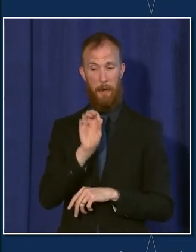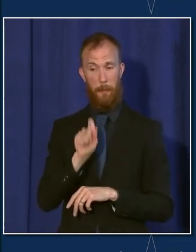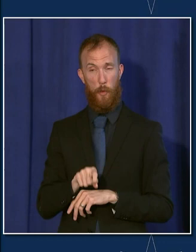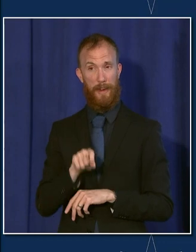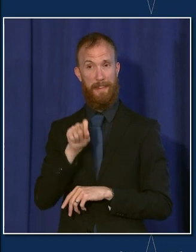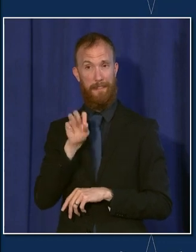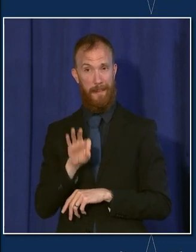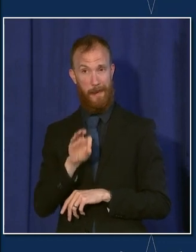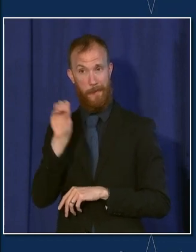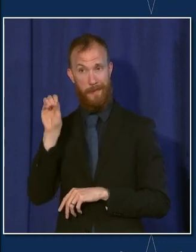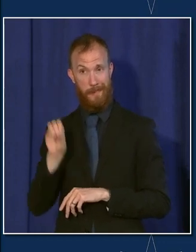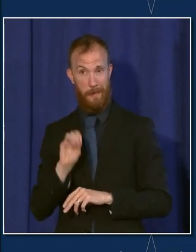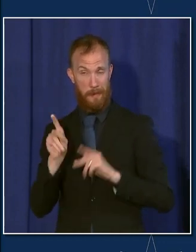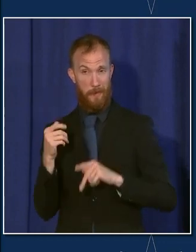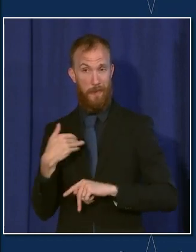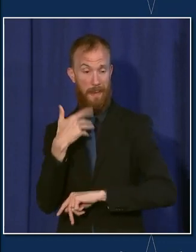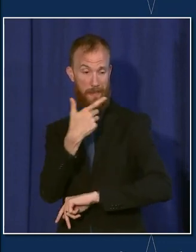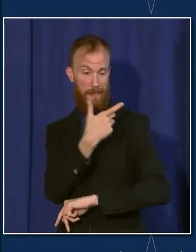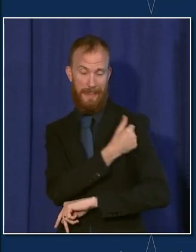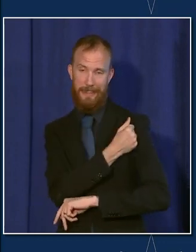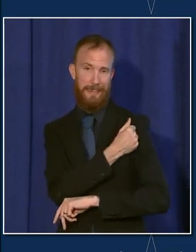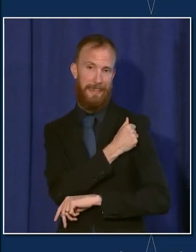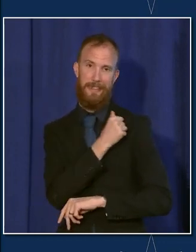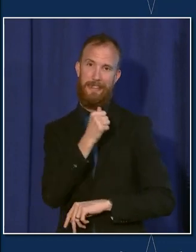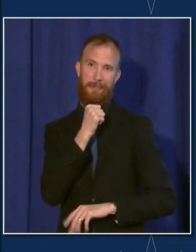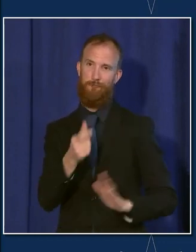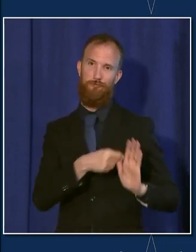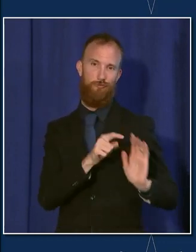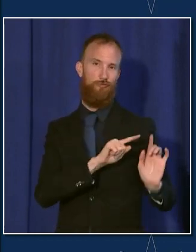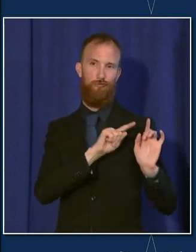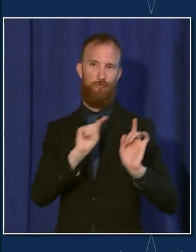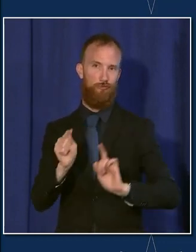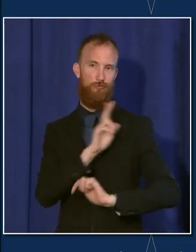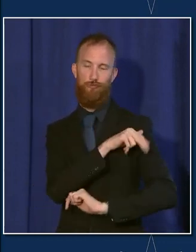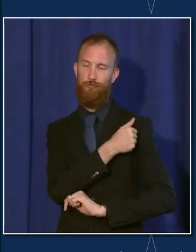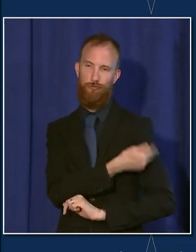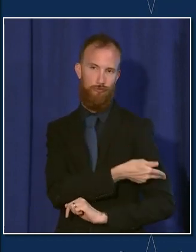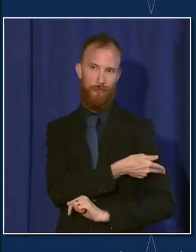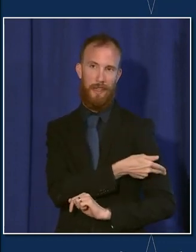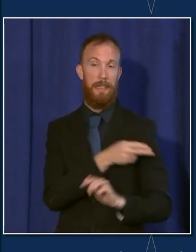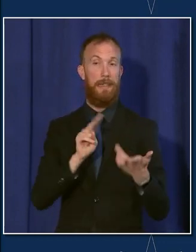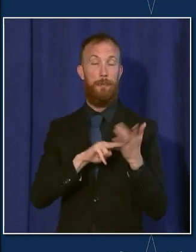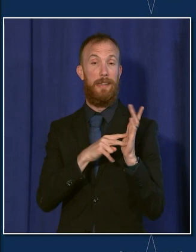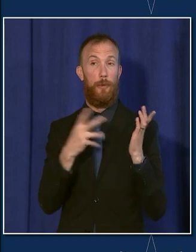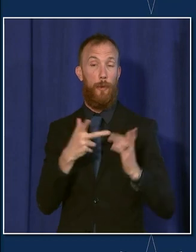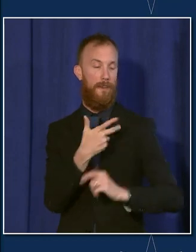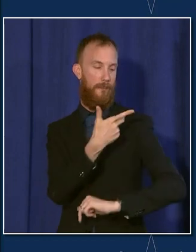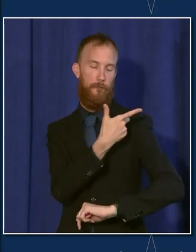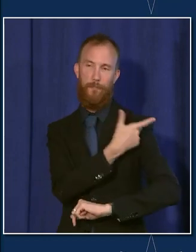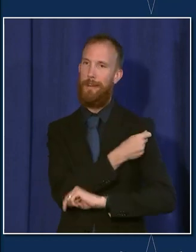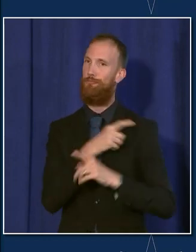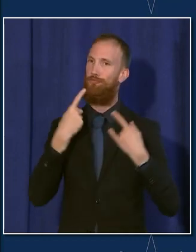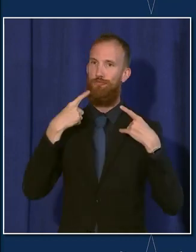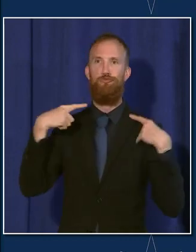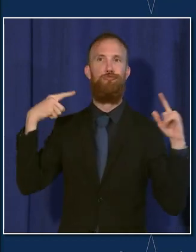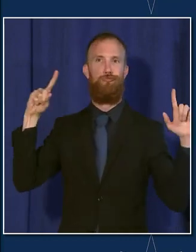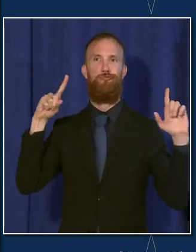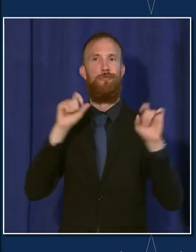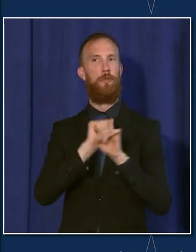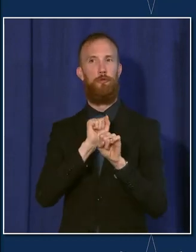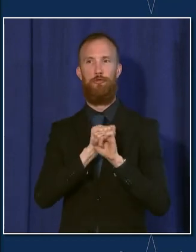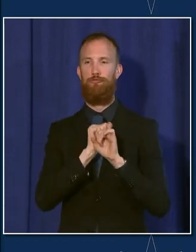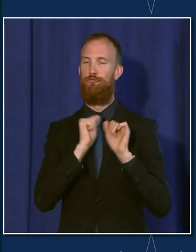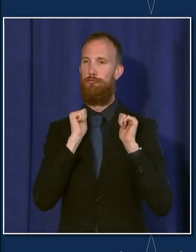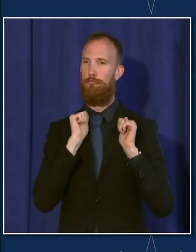Chicagoans have not been hospitalized with COVID-19 after vaccination. The vaccines continue to work very well. And for deaths,